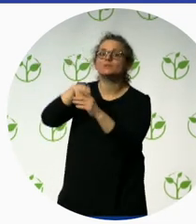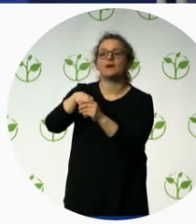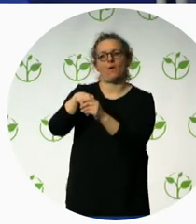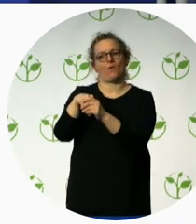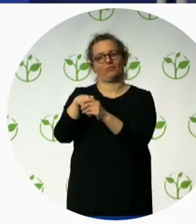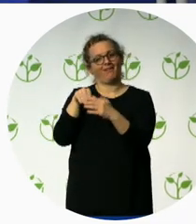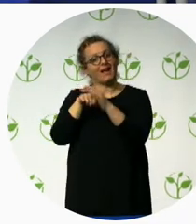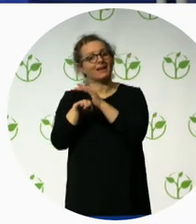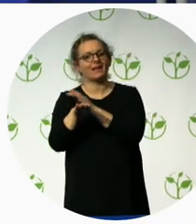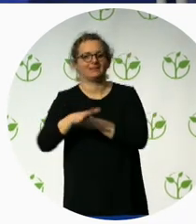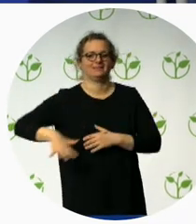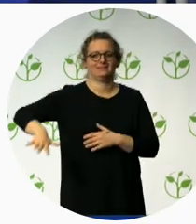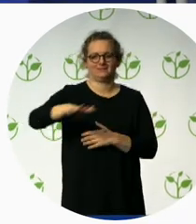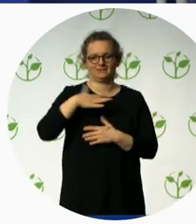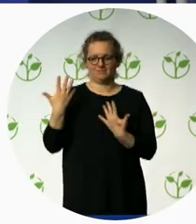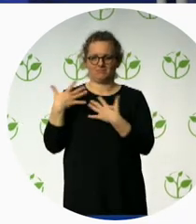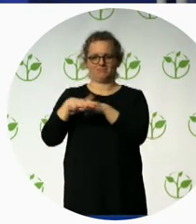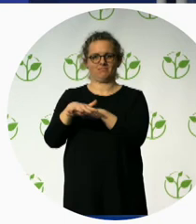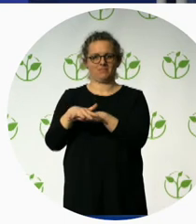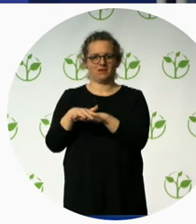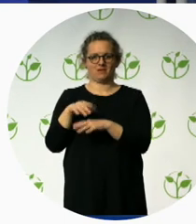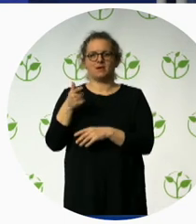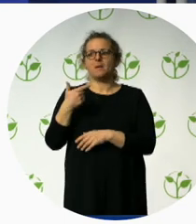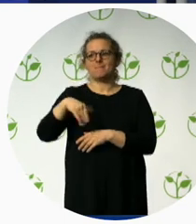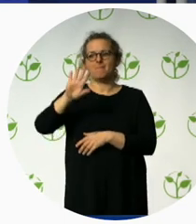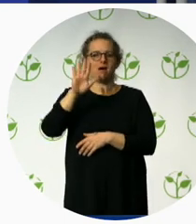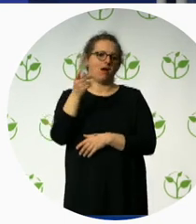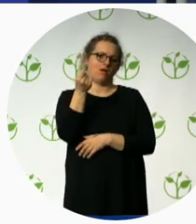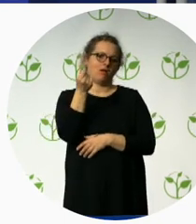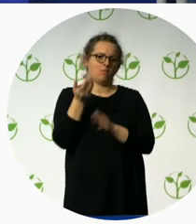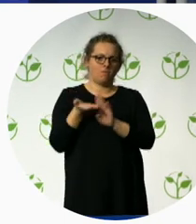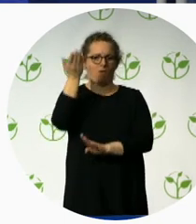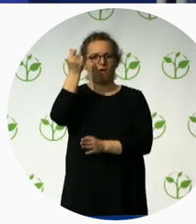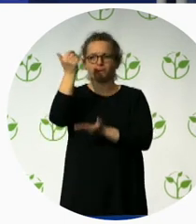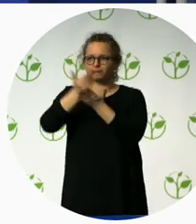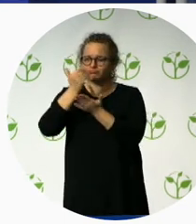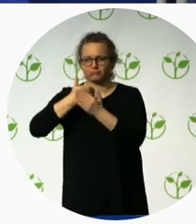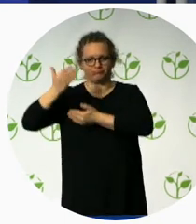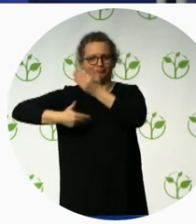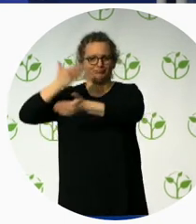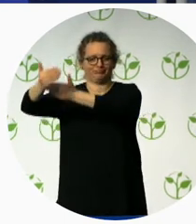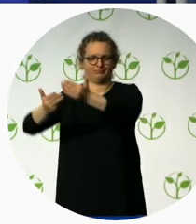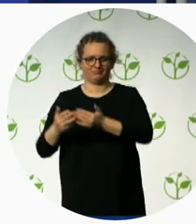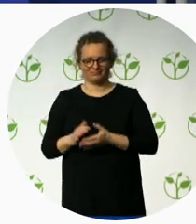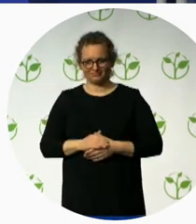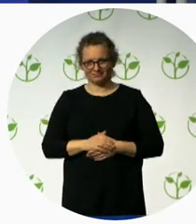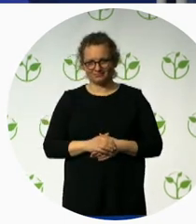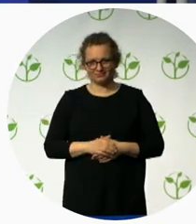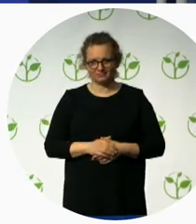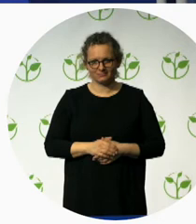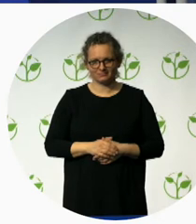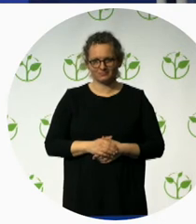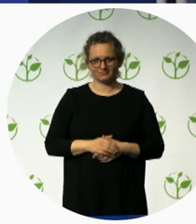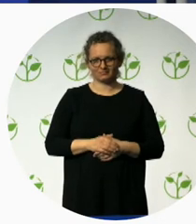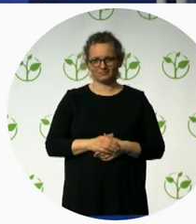Thanks, Magnus. Yes. Also, from Jose Luis, you were talking about standards. And I think standards are very